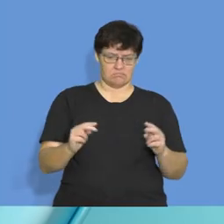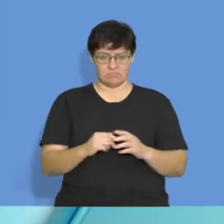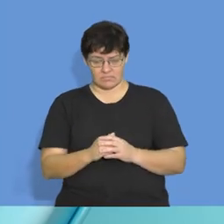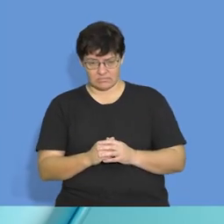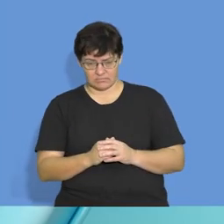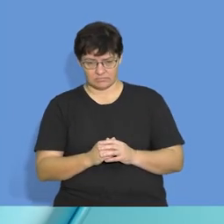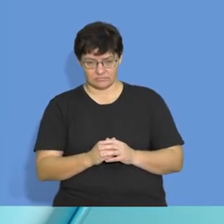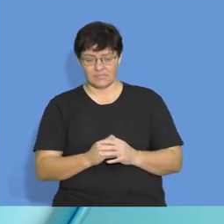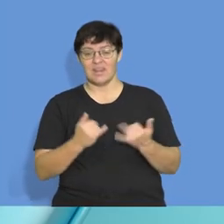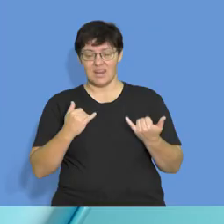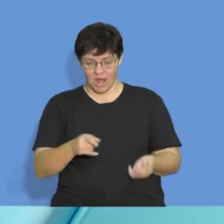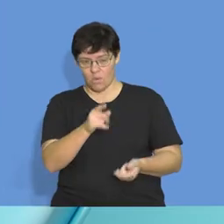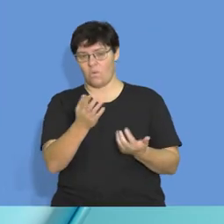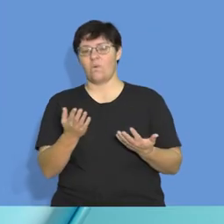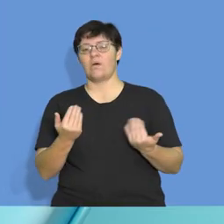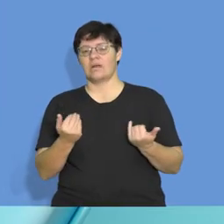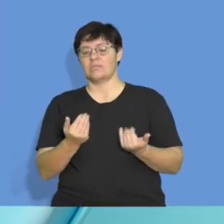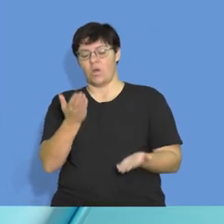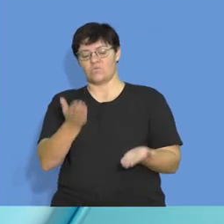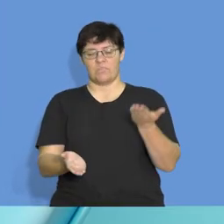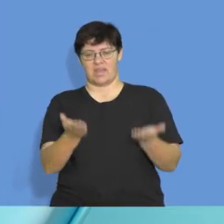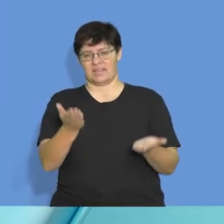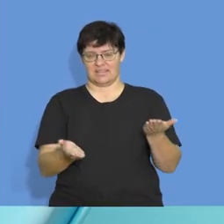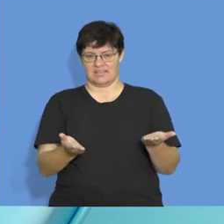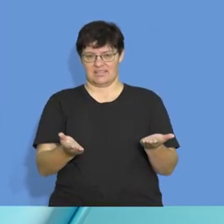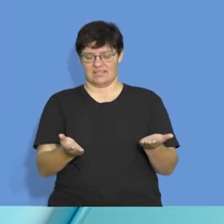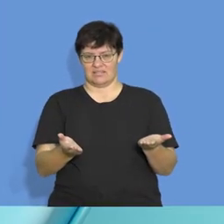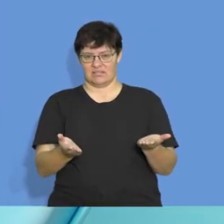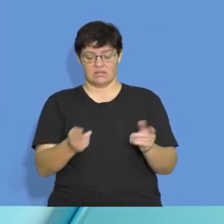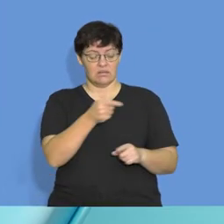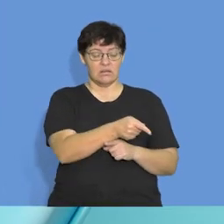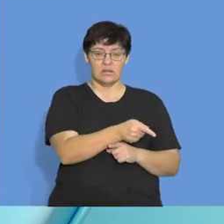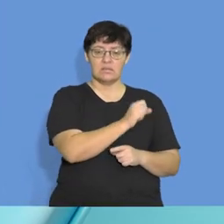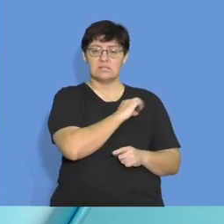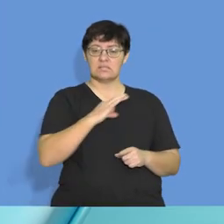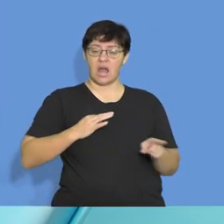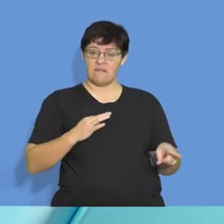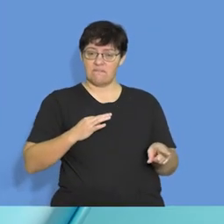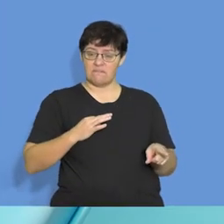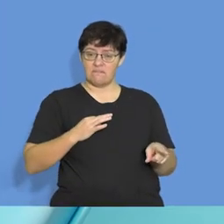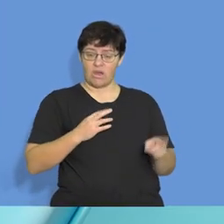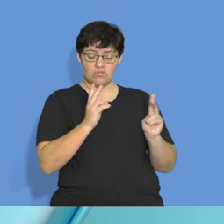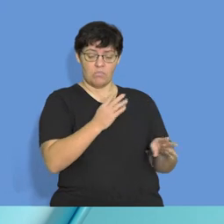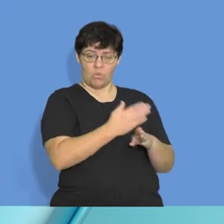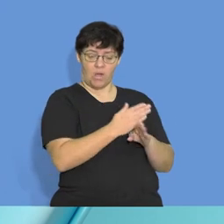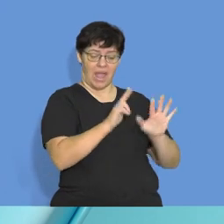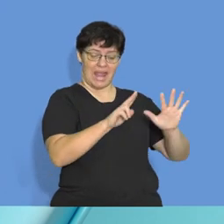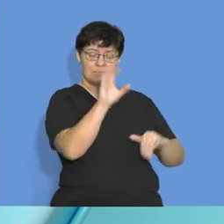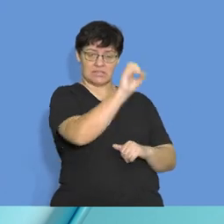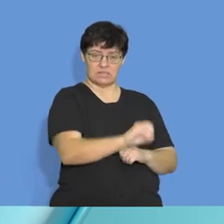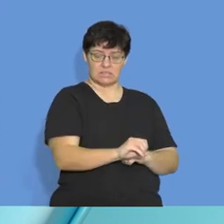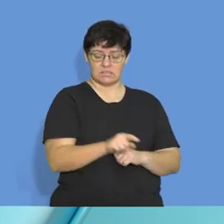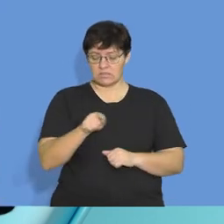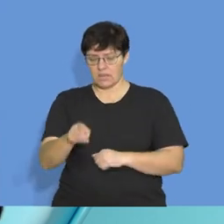are expected now to make a comparison between the wages increase for the normal workers and the